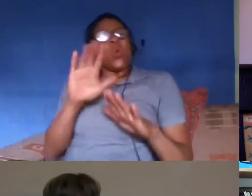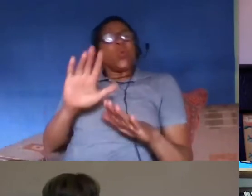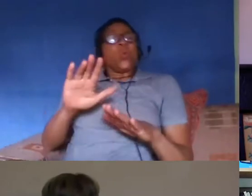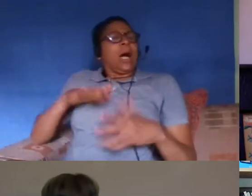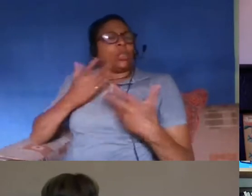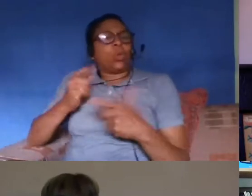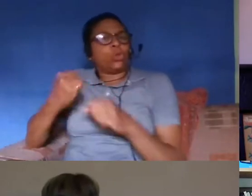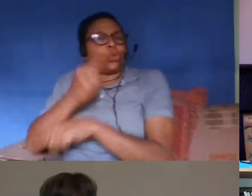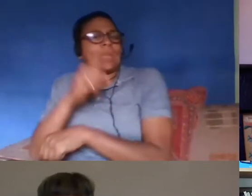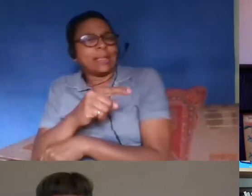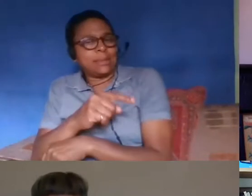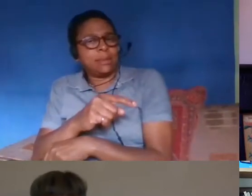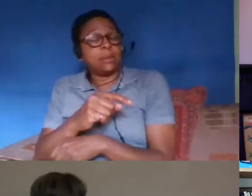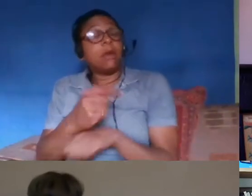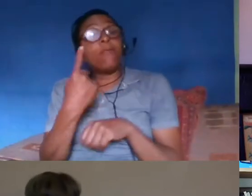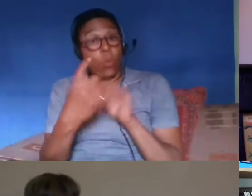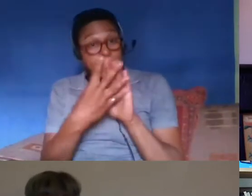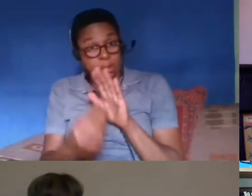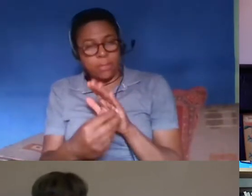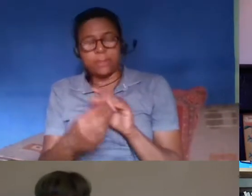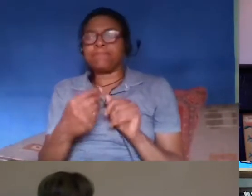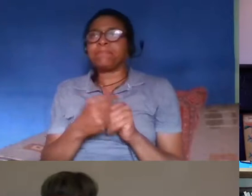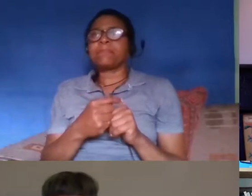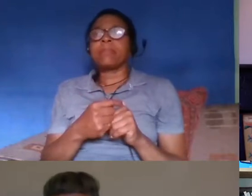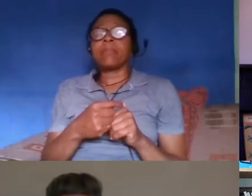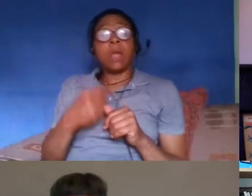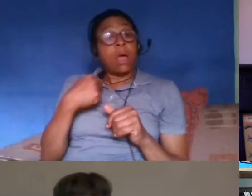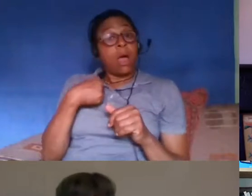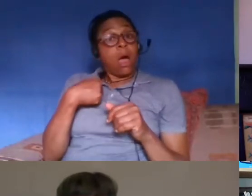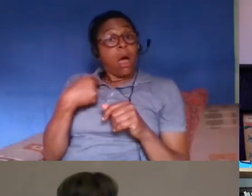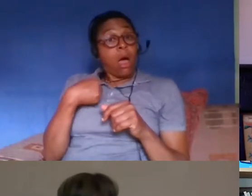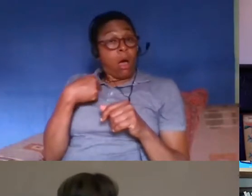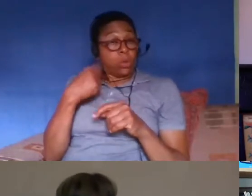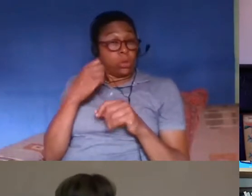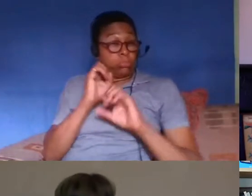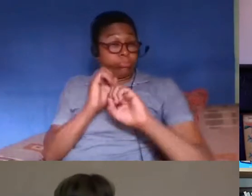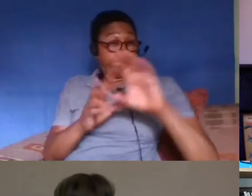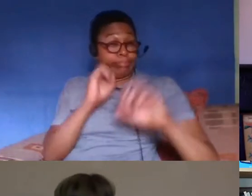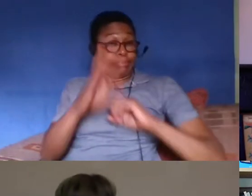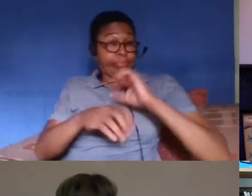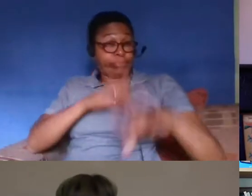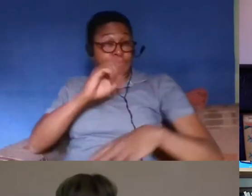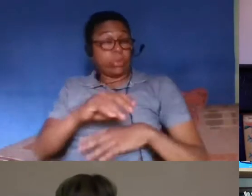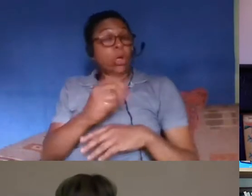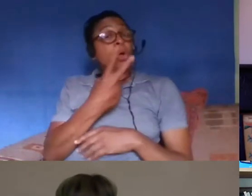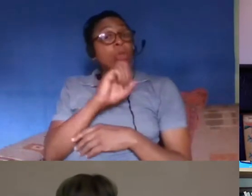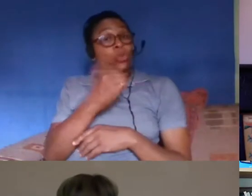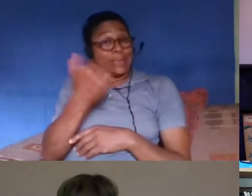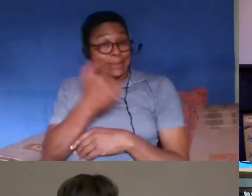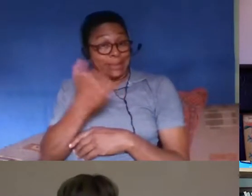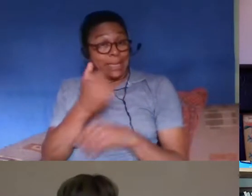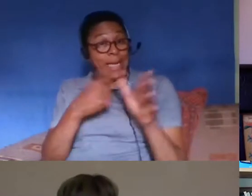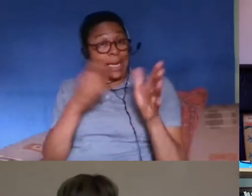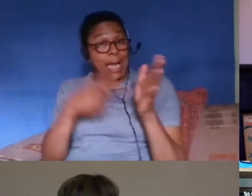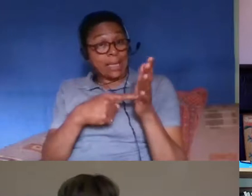example of a a concession that was made um earlier when i talked about the ending of the 2016 act um